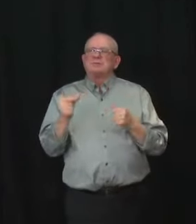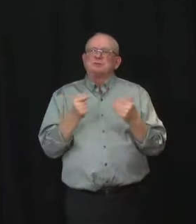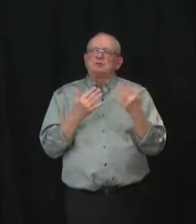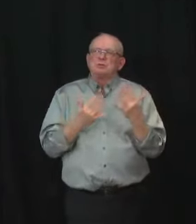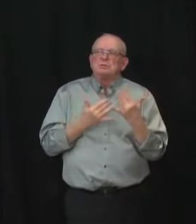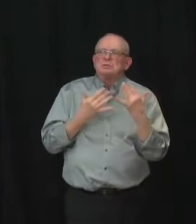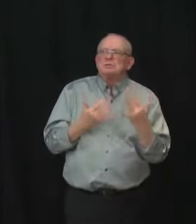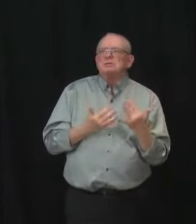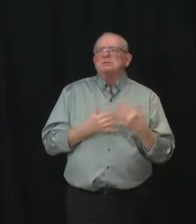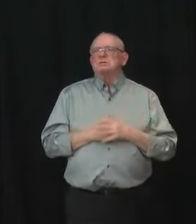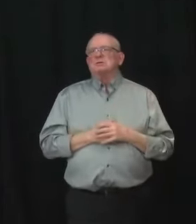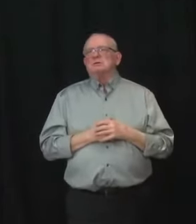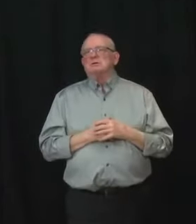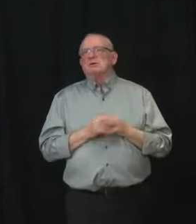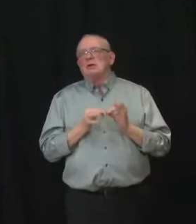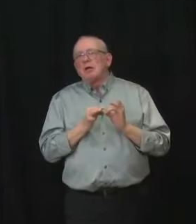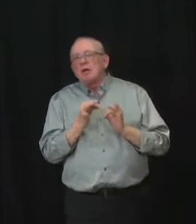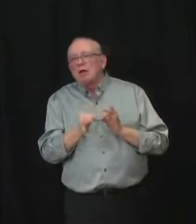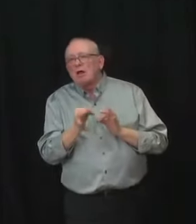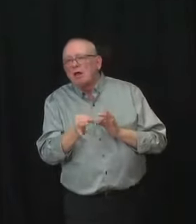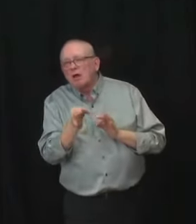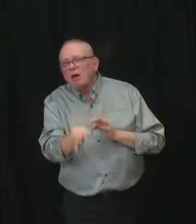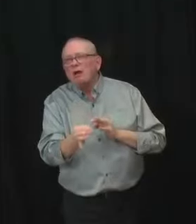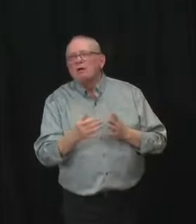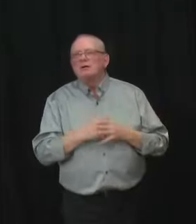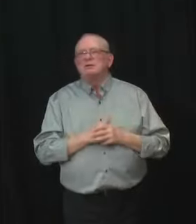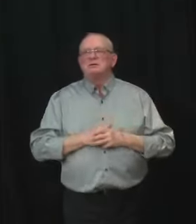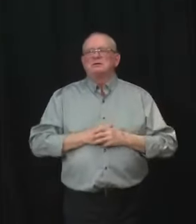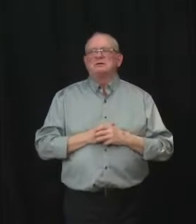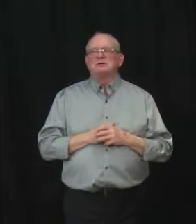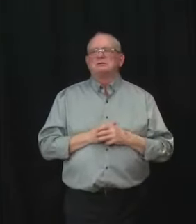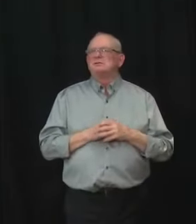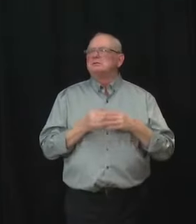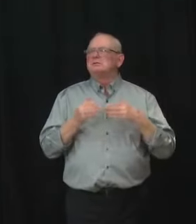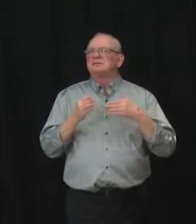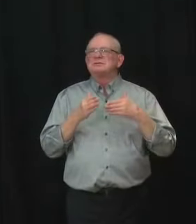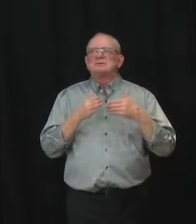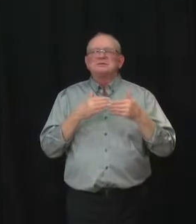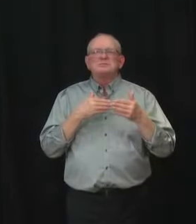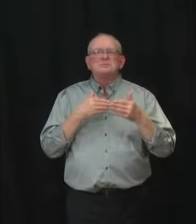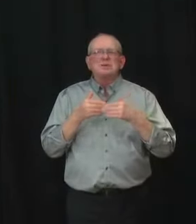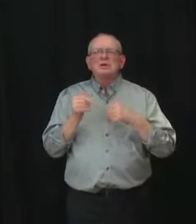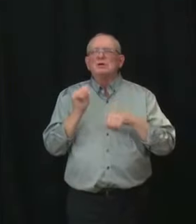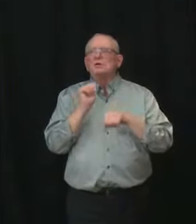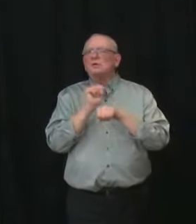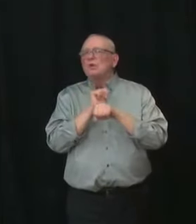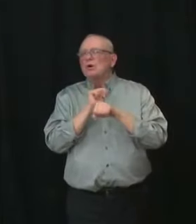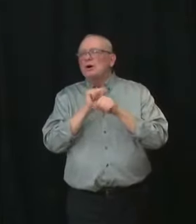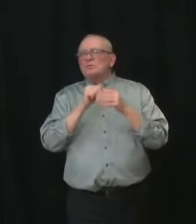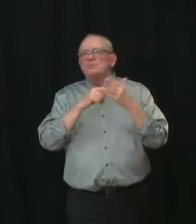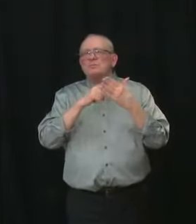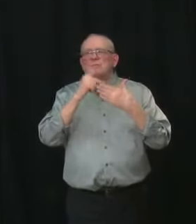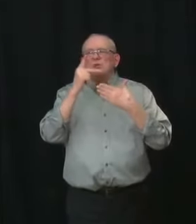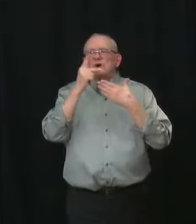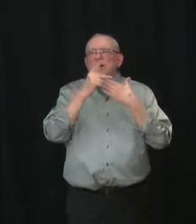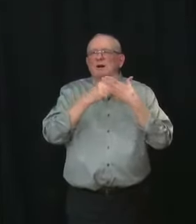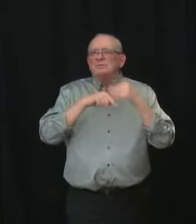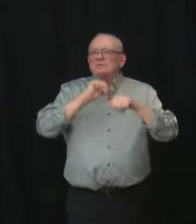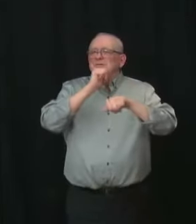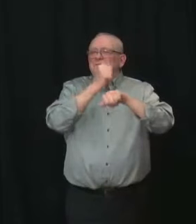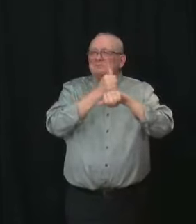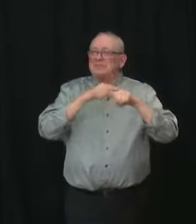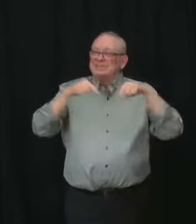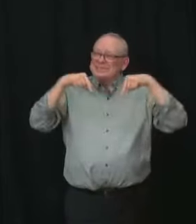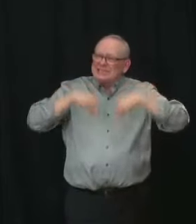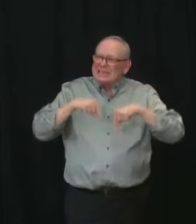free tests? Because, I mean, regardless of program, you've got a population in Alberta that's very different than Saskatchewan.